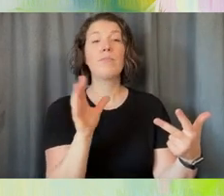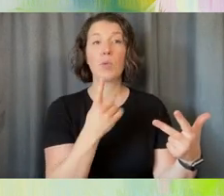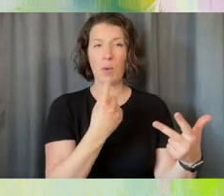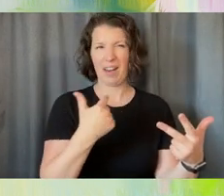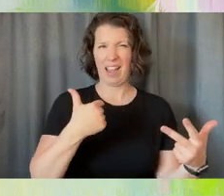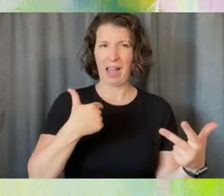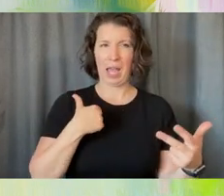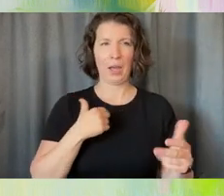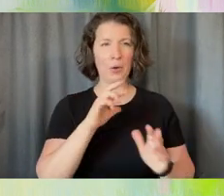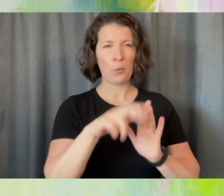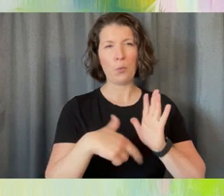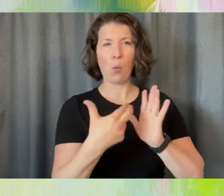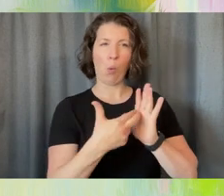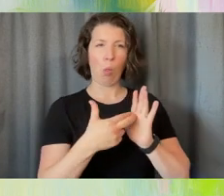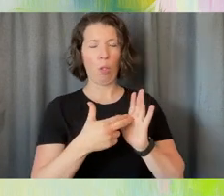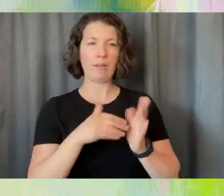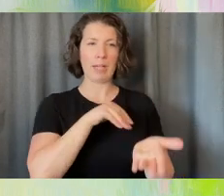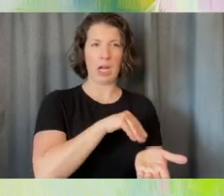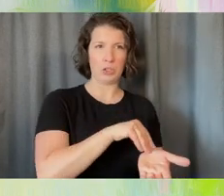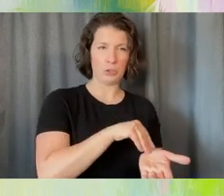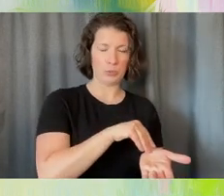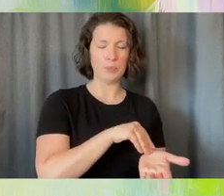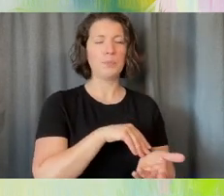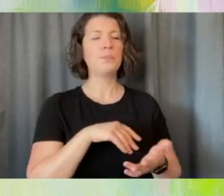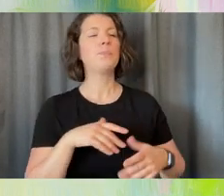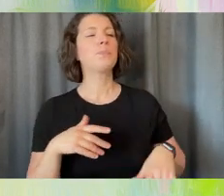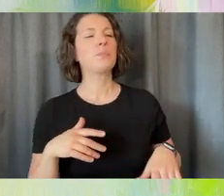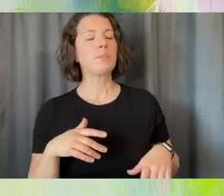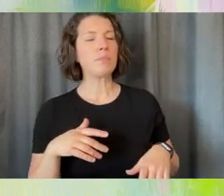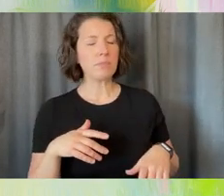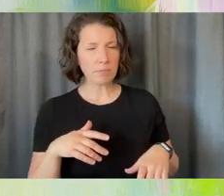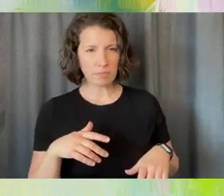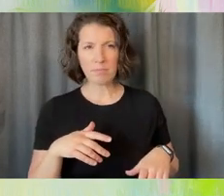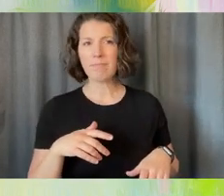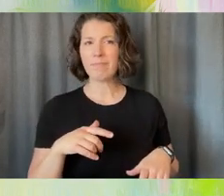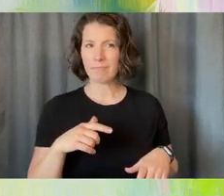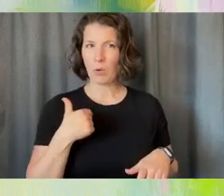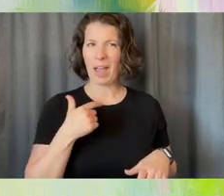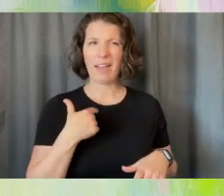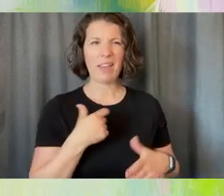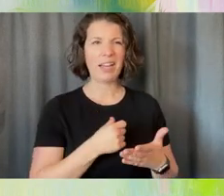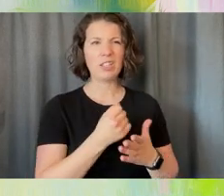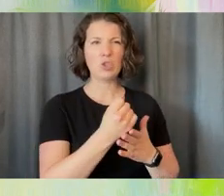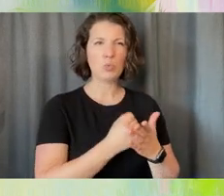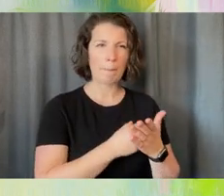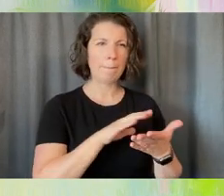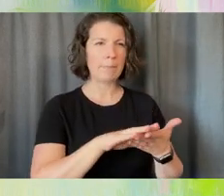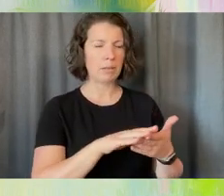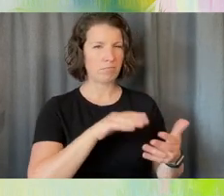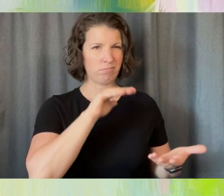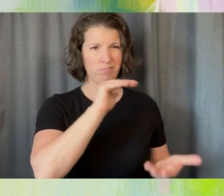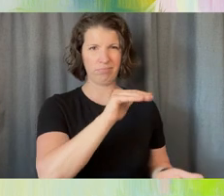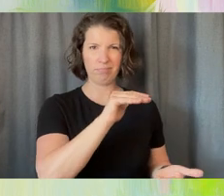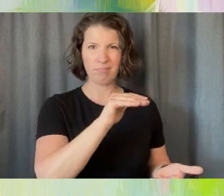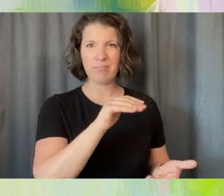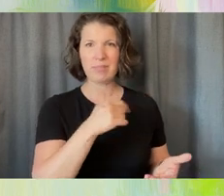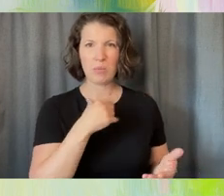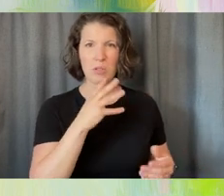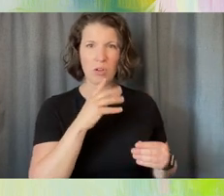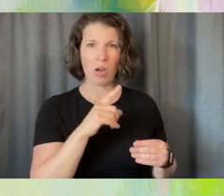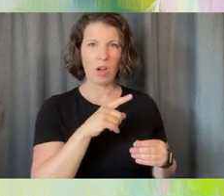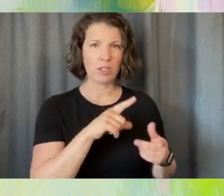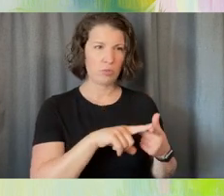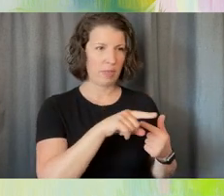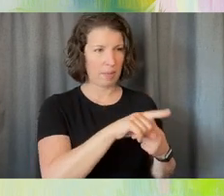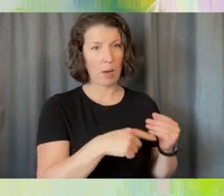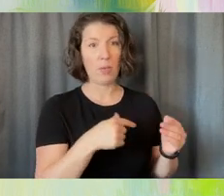the simulation, the one of the advisory board members here. And I had like the script about this big, where I was talking to them about this